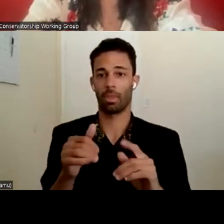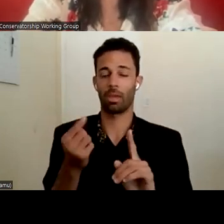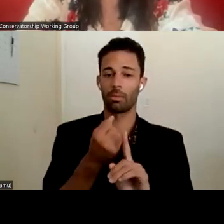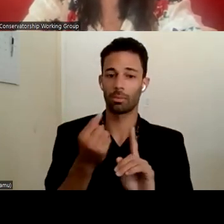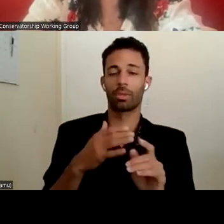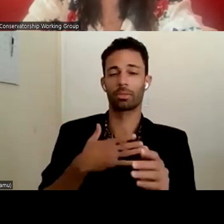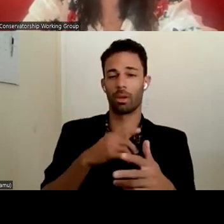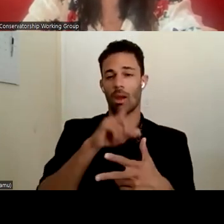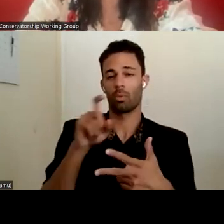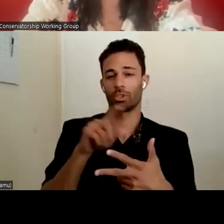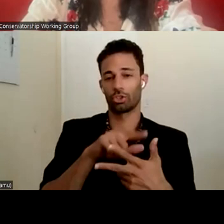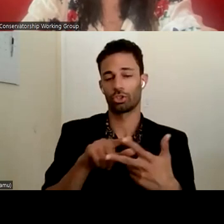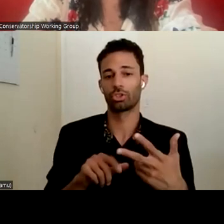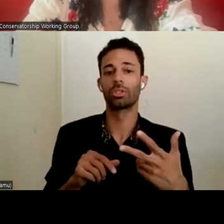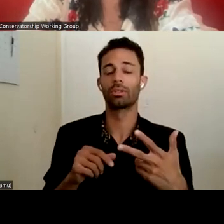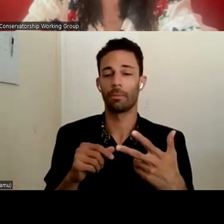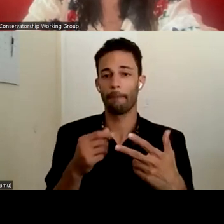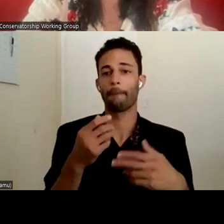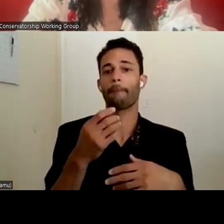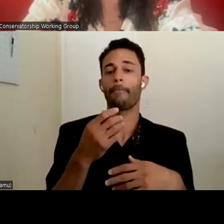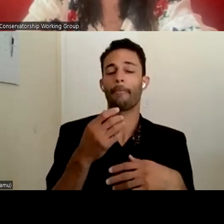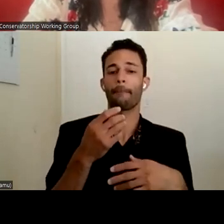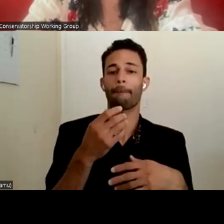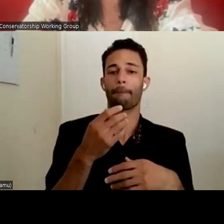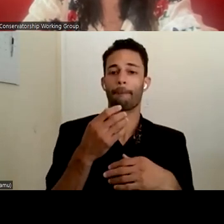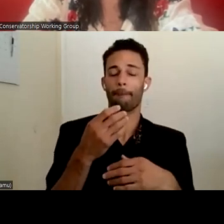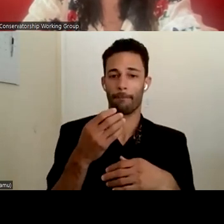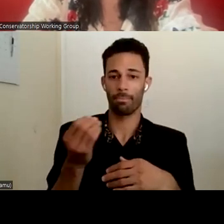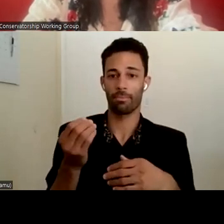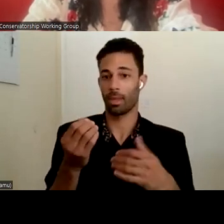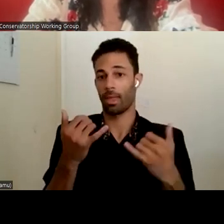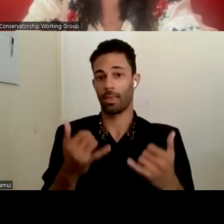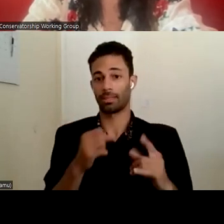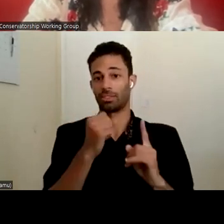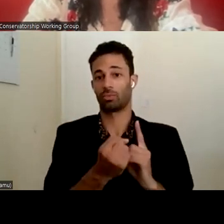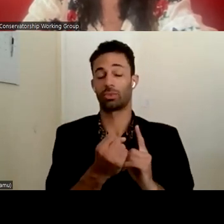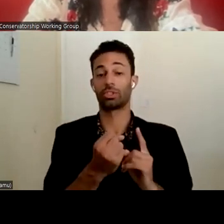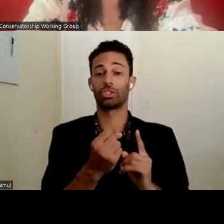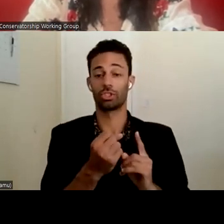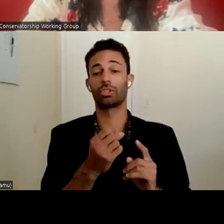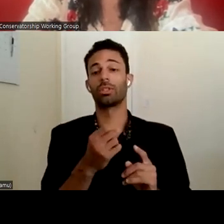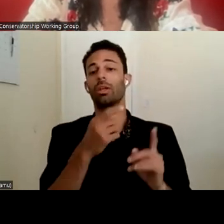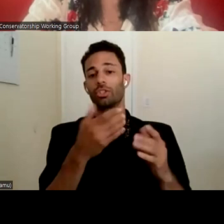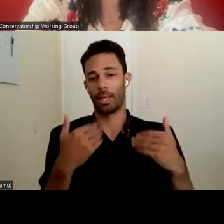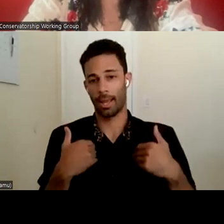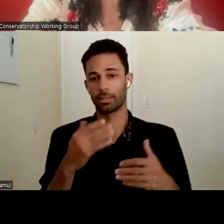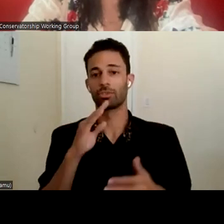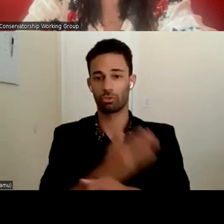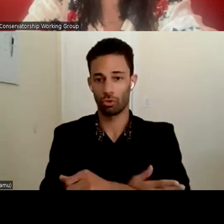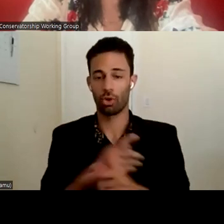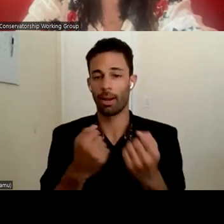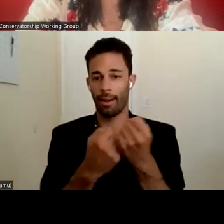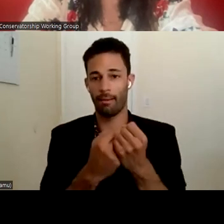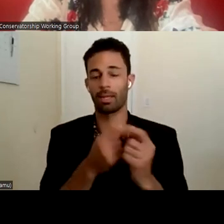this points out for me for an advocate. In this case, this woman might have her daughter to help advocate for her, which would be good. But still,